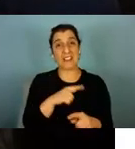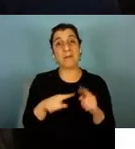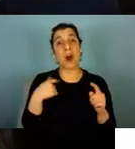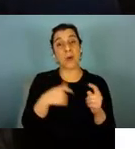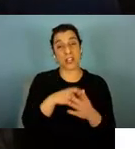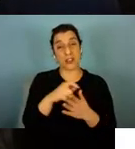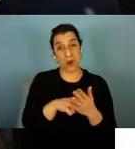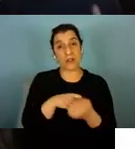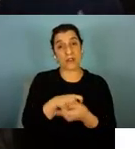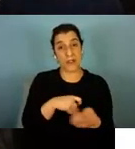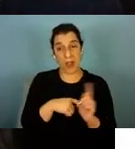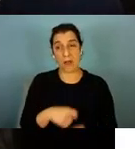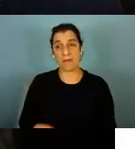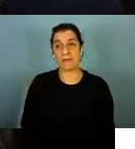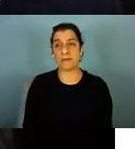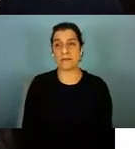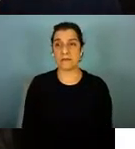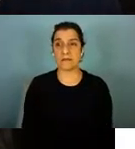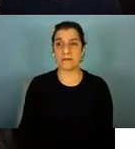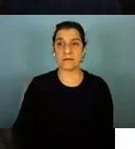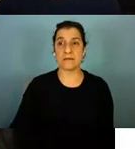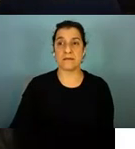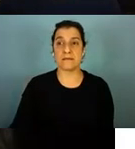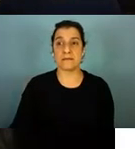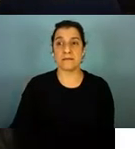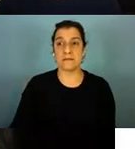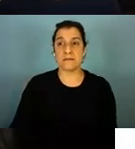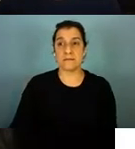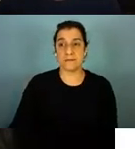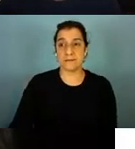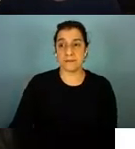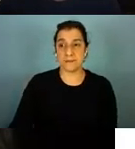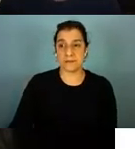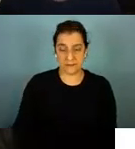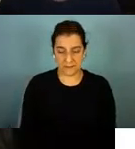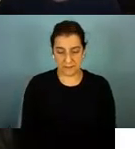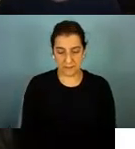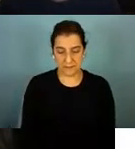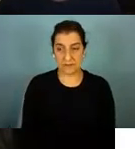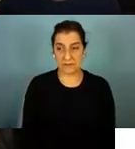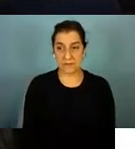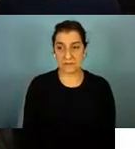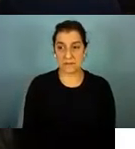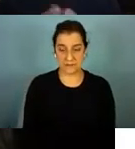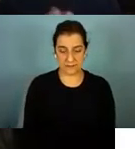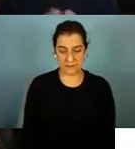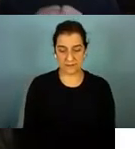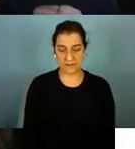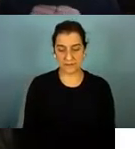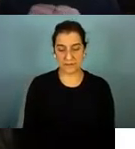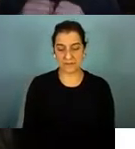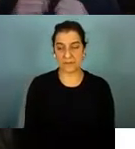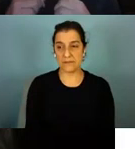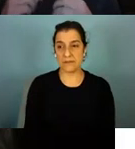and almost everyone we wrote to wrote back uh and said yes we'll help you and over